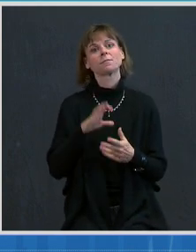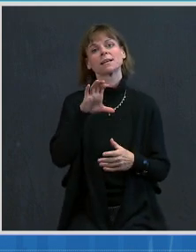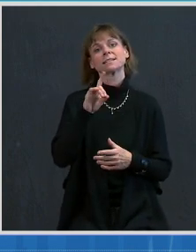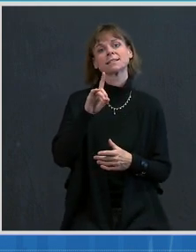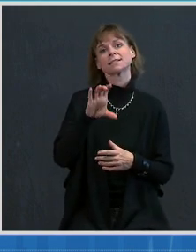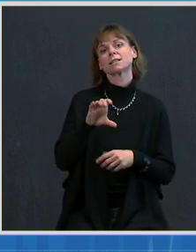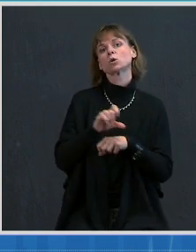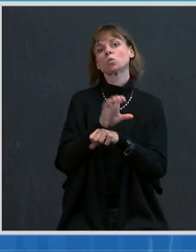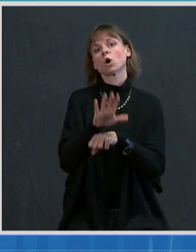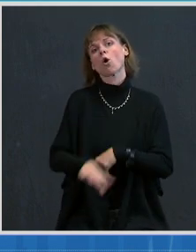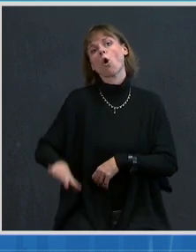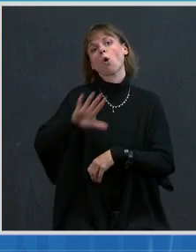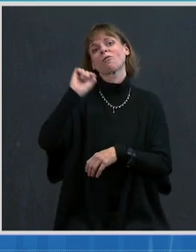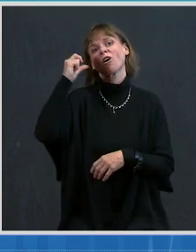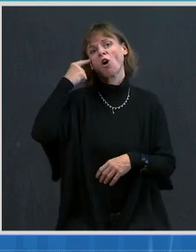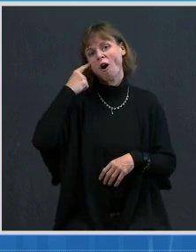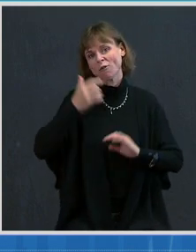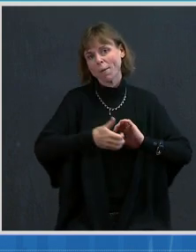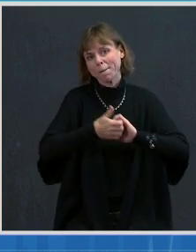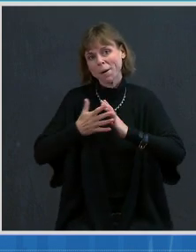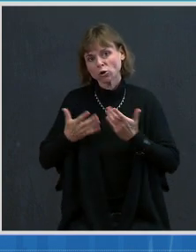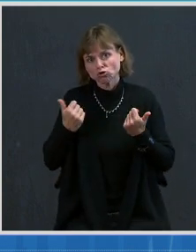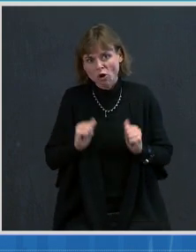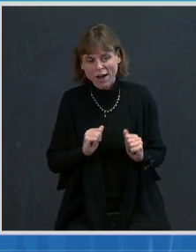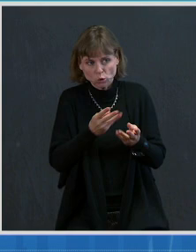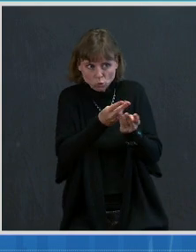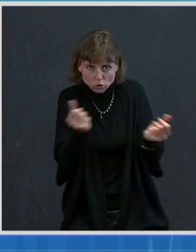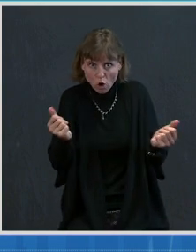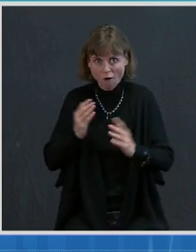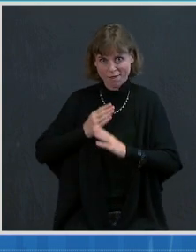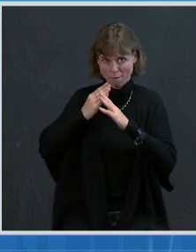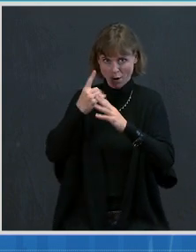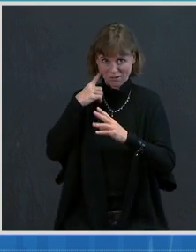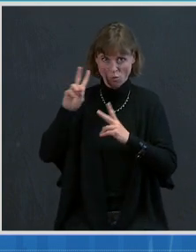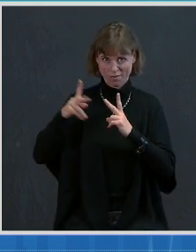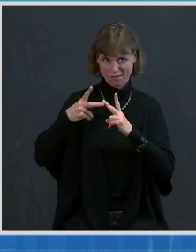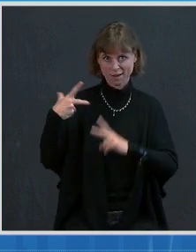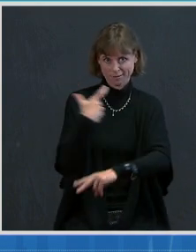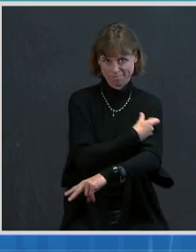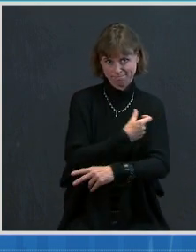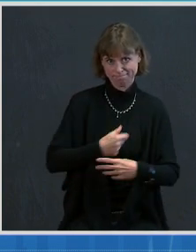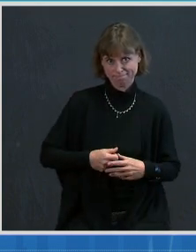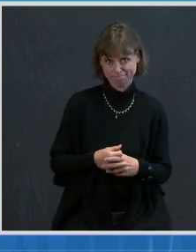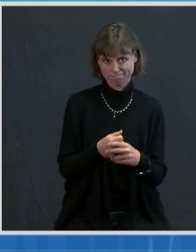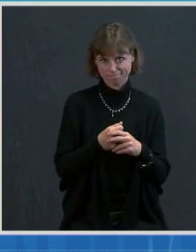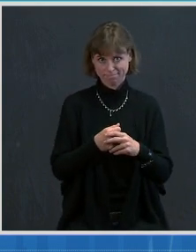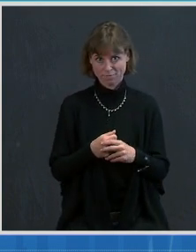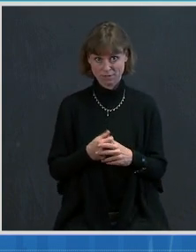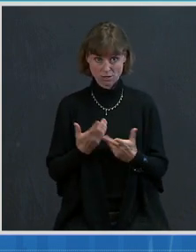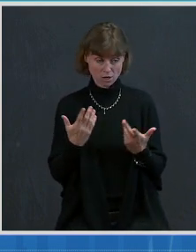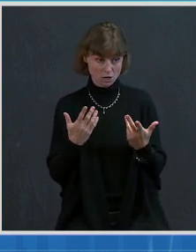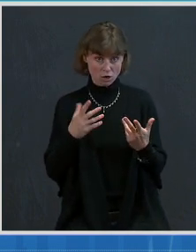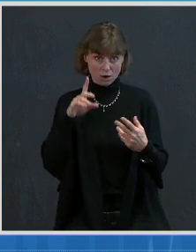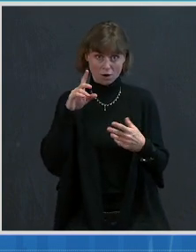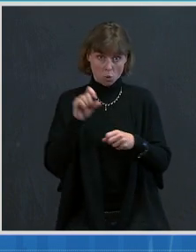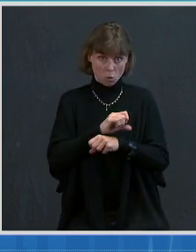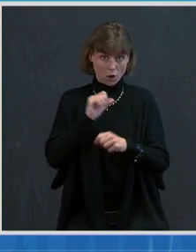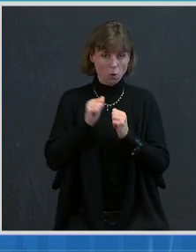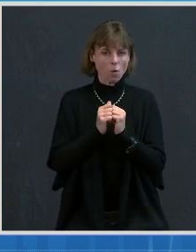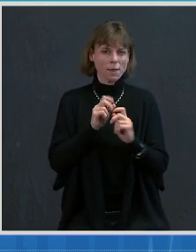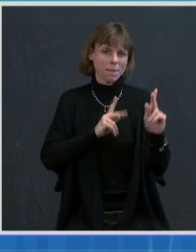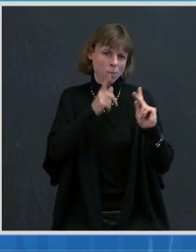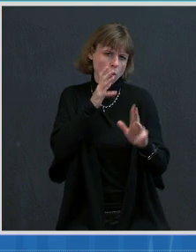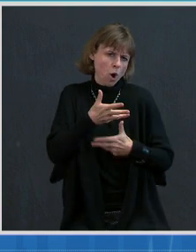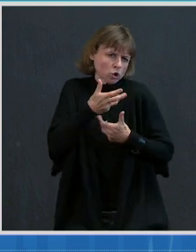to identify and address barriers to getting both doses. Some strategies include working with trusted messengers and communities to